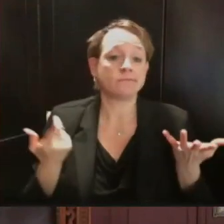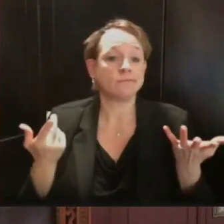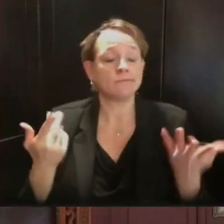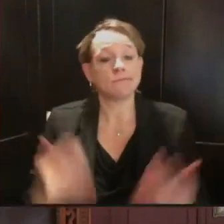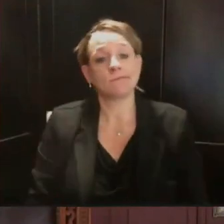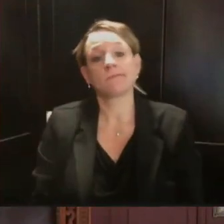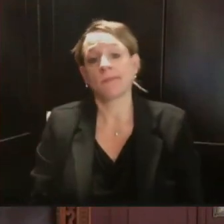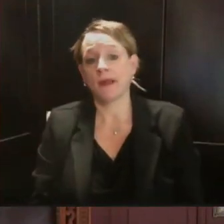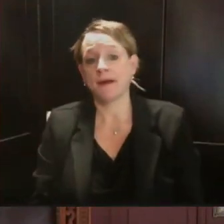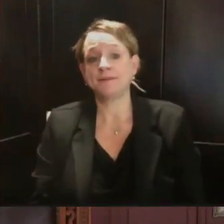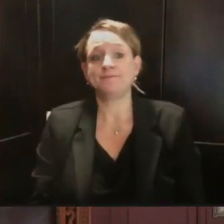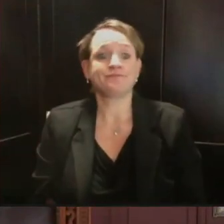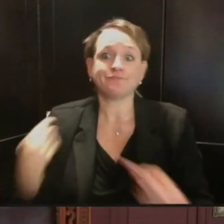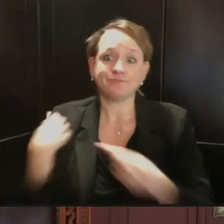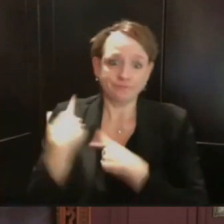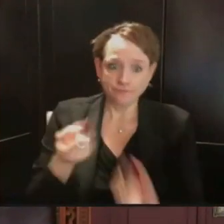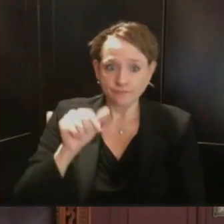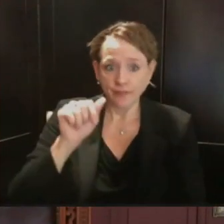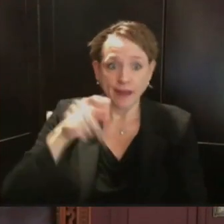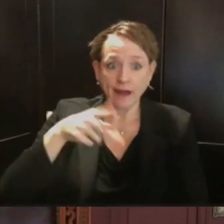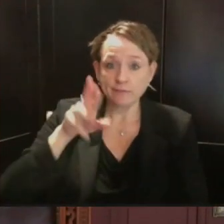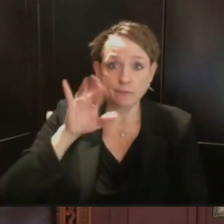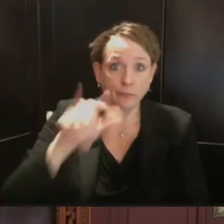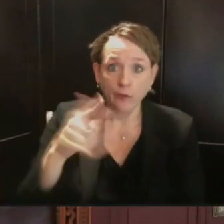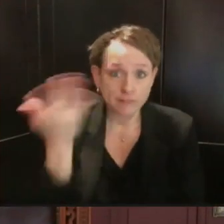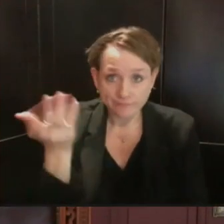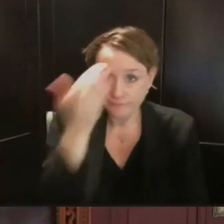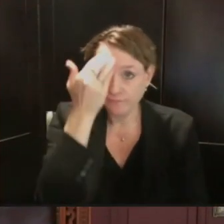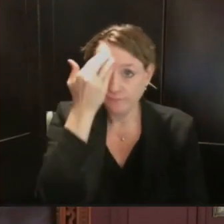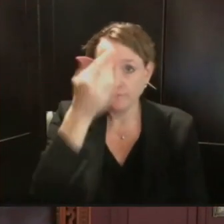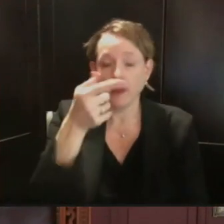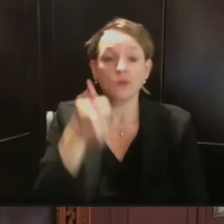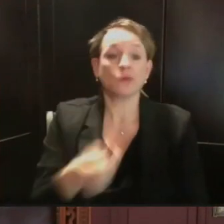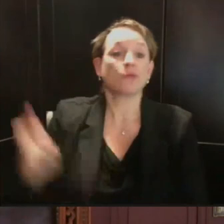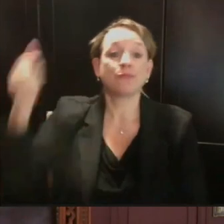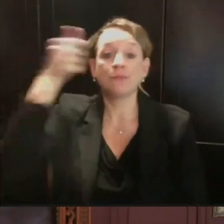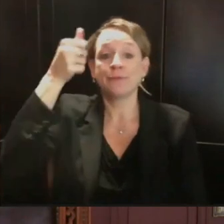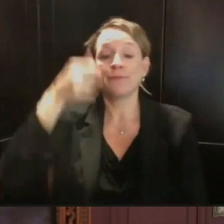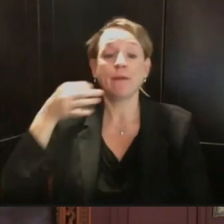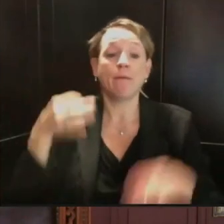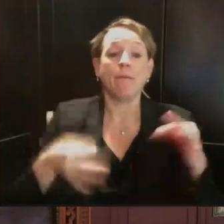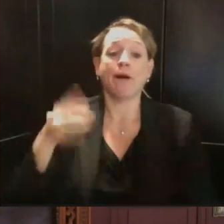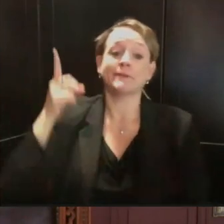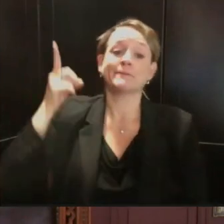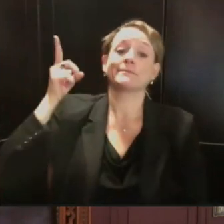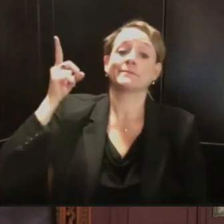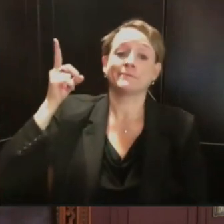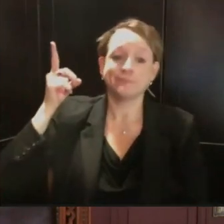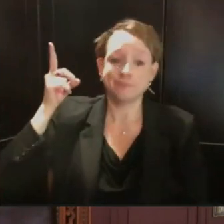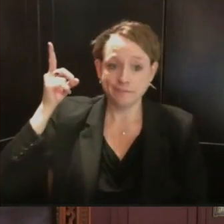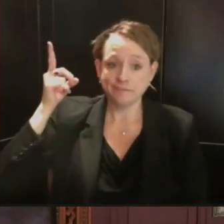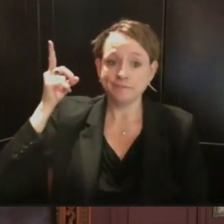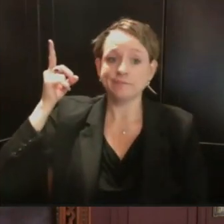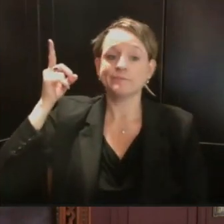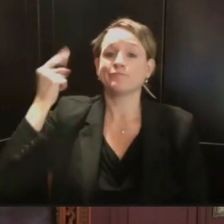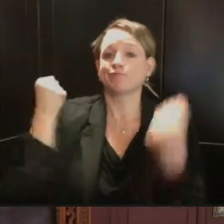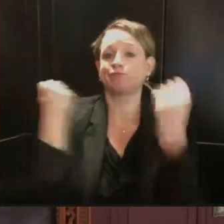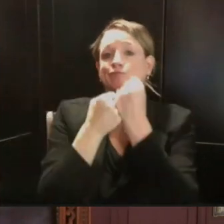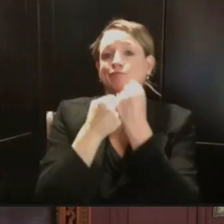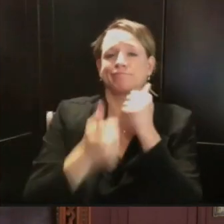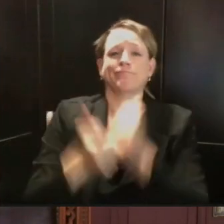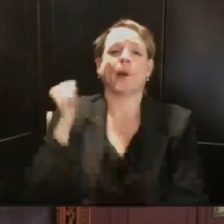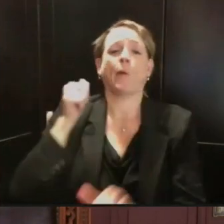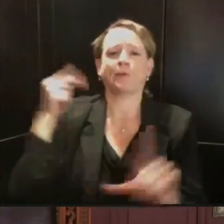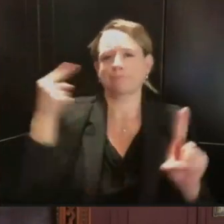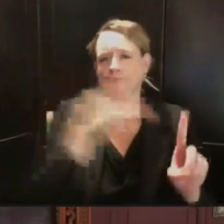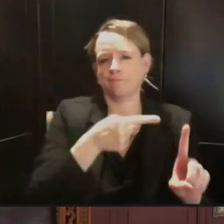being allies with Republicans, closed down our safer